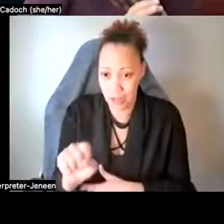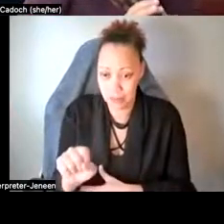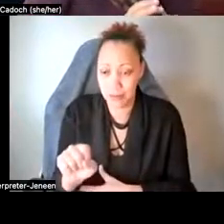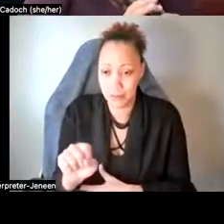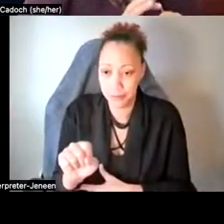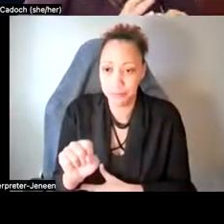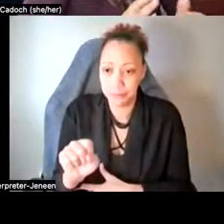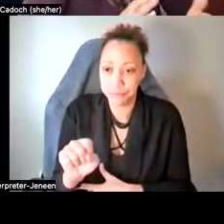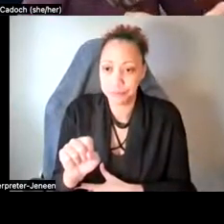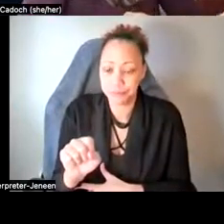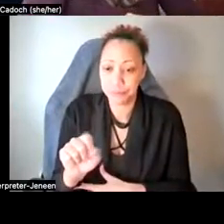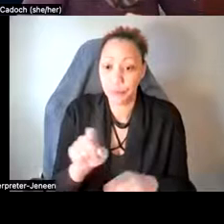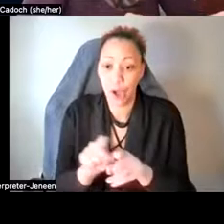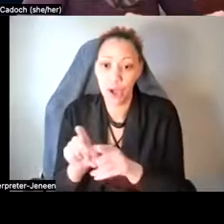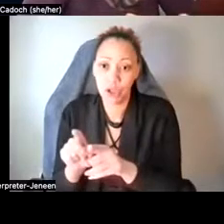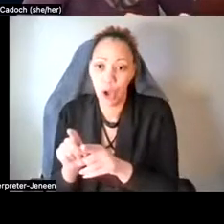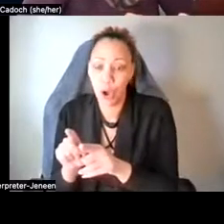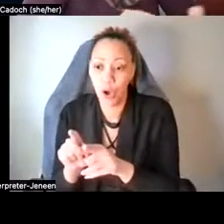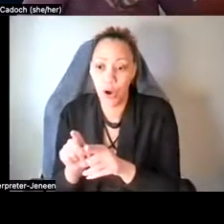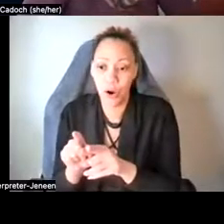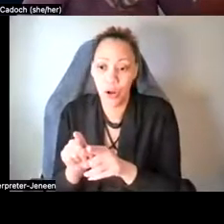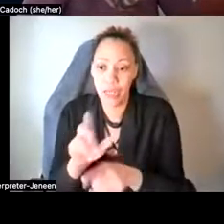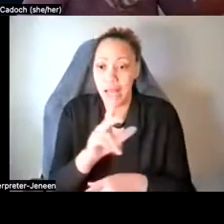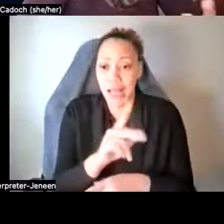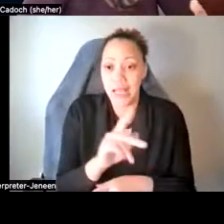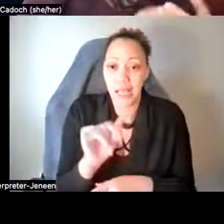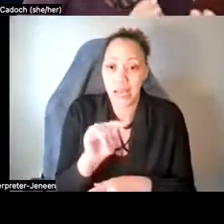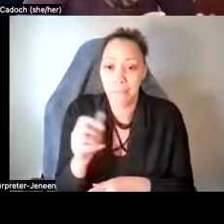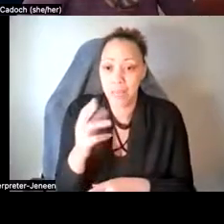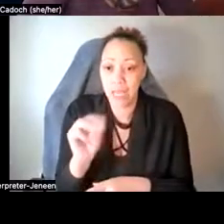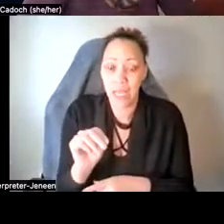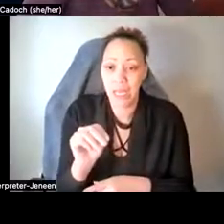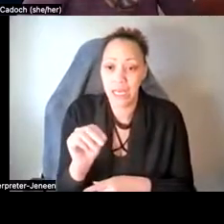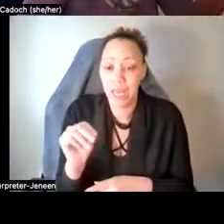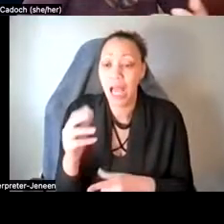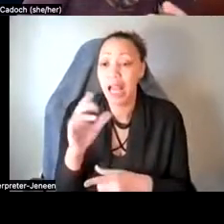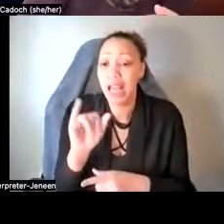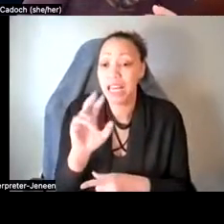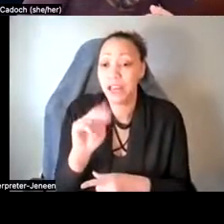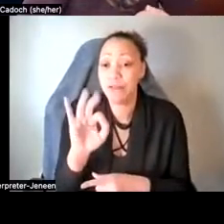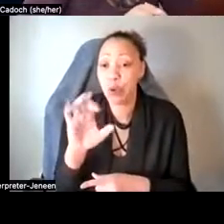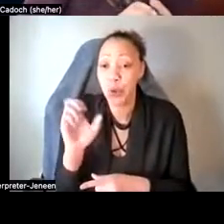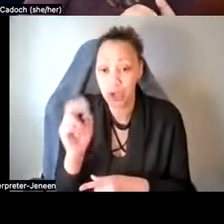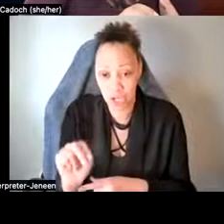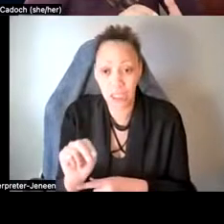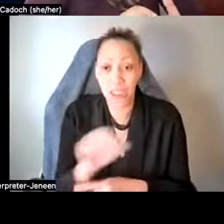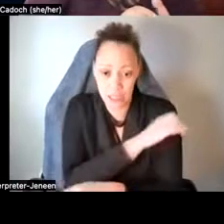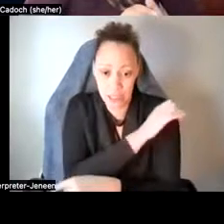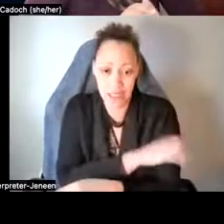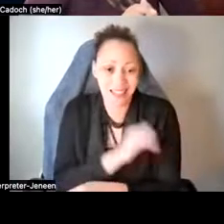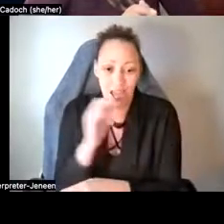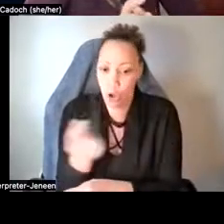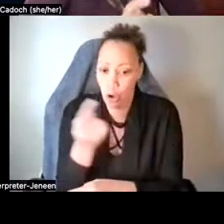Um, there is, there are also ketamine infusion clinics, which don't always offer, um, the